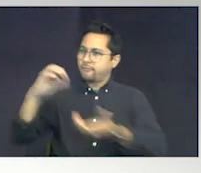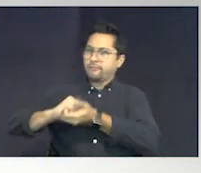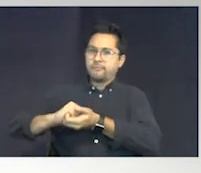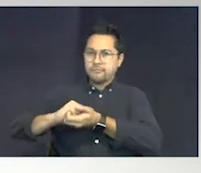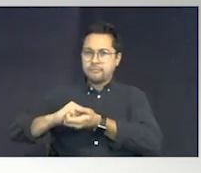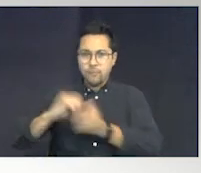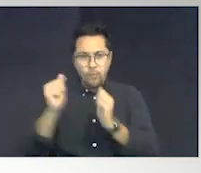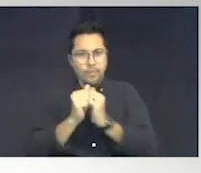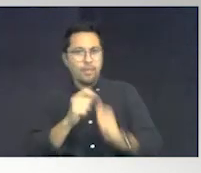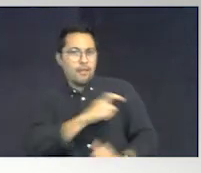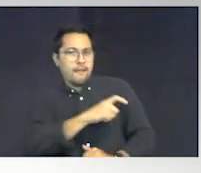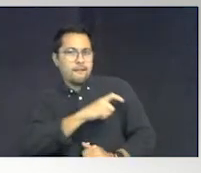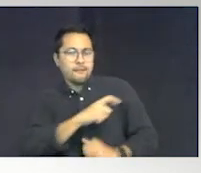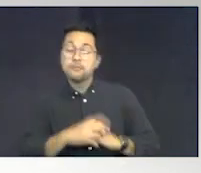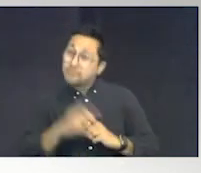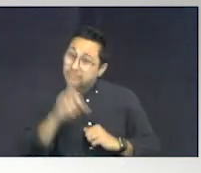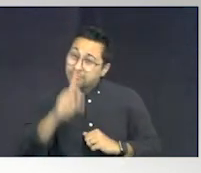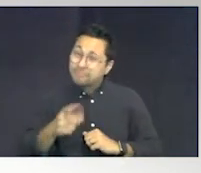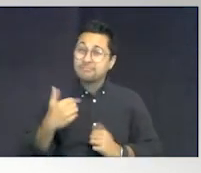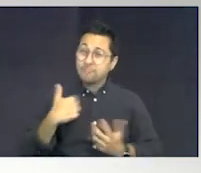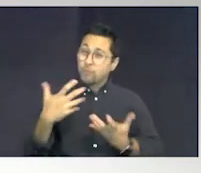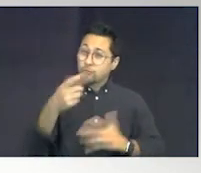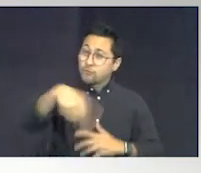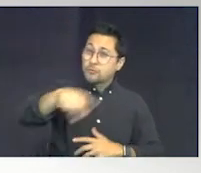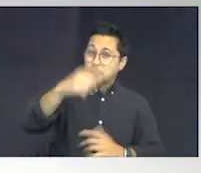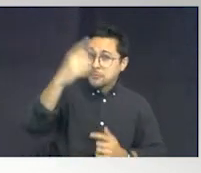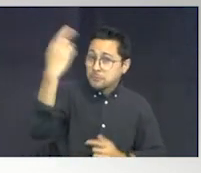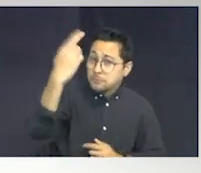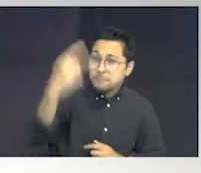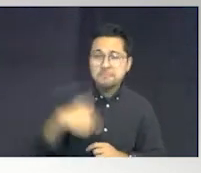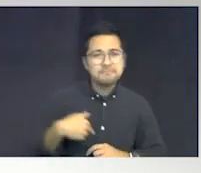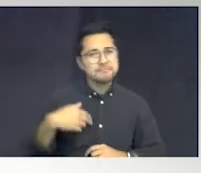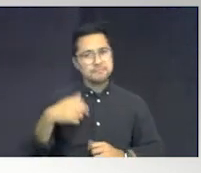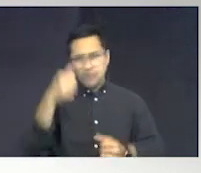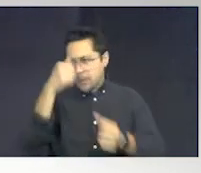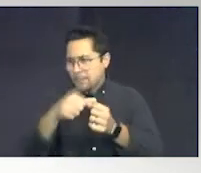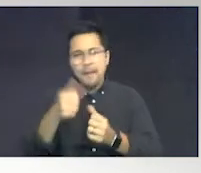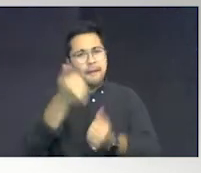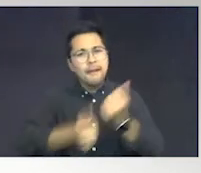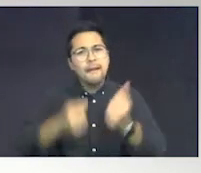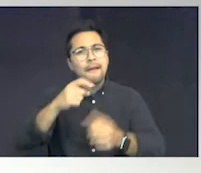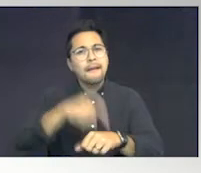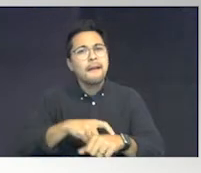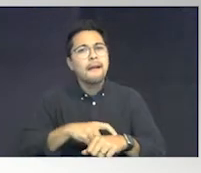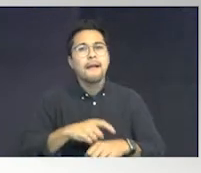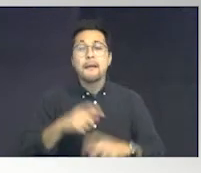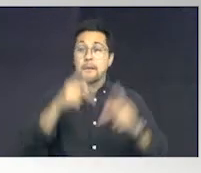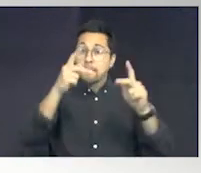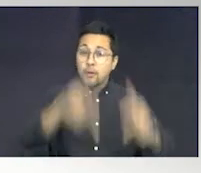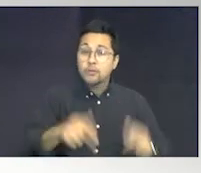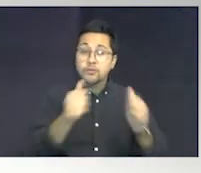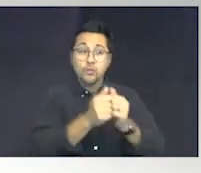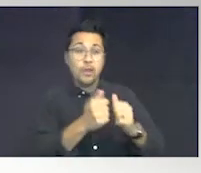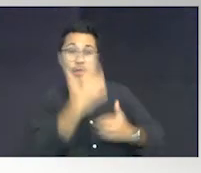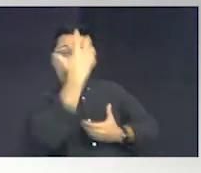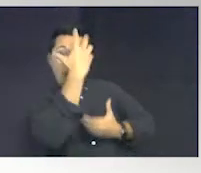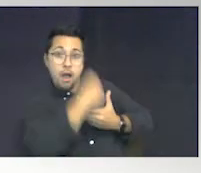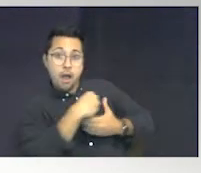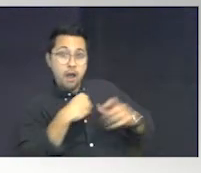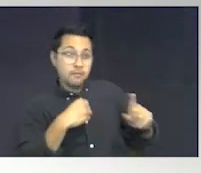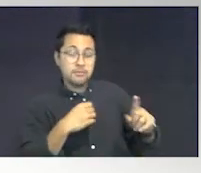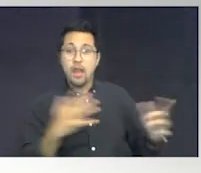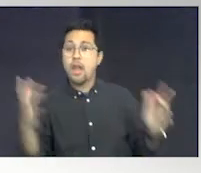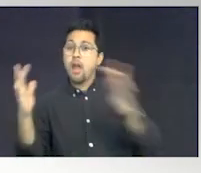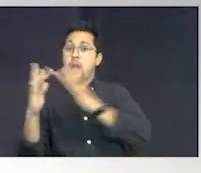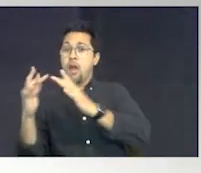Because I want you to realize and remember that every single time an individual with autism comes in